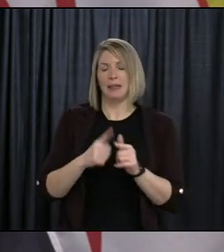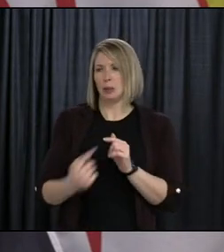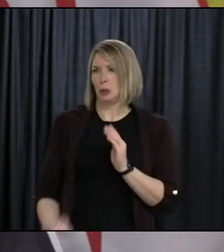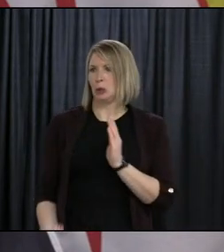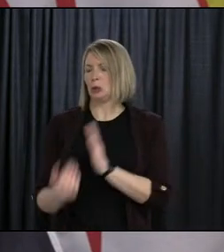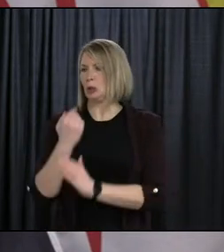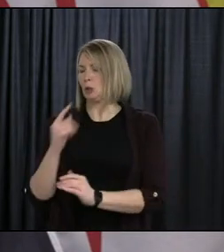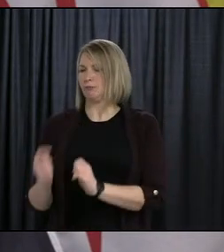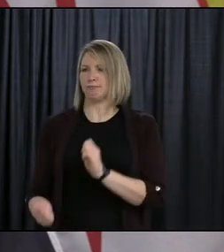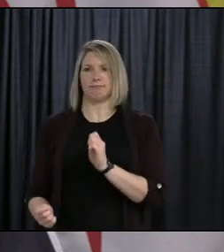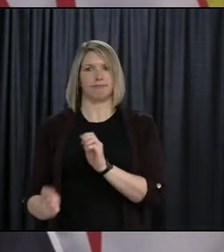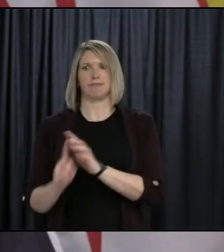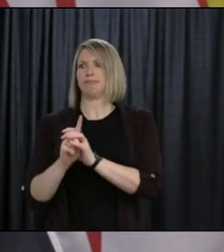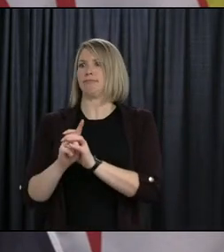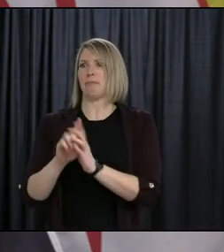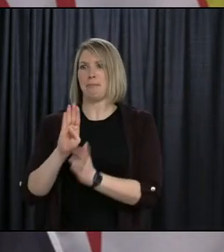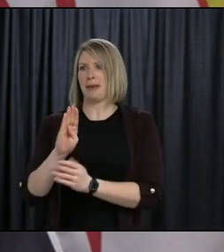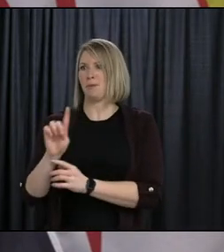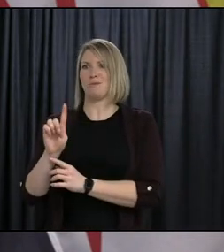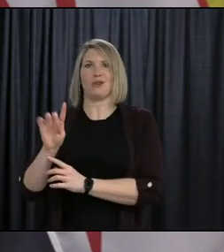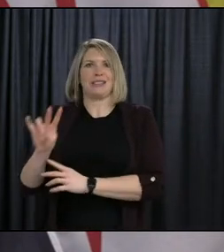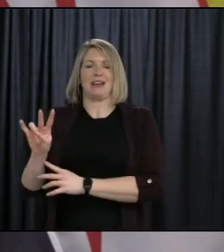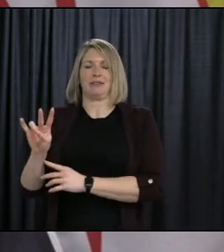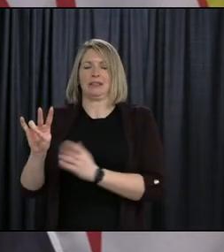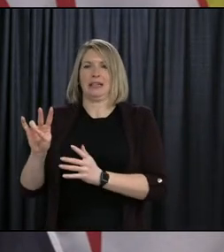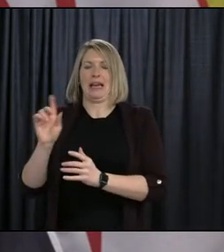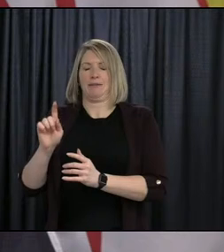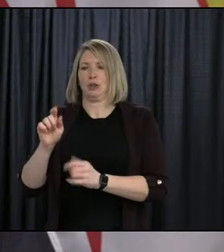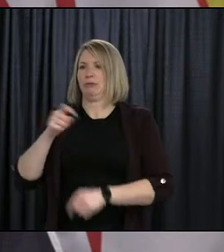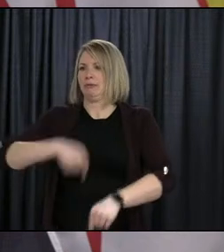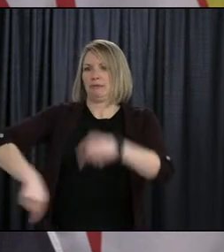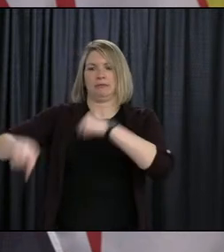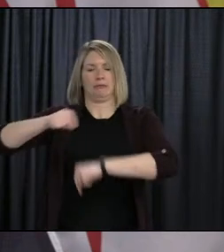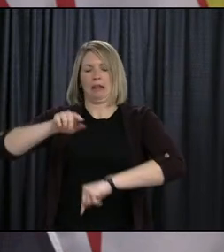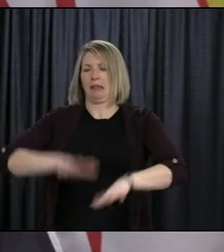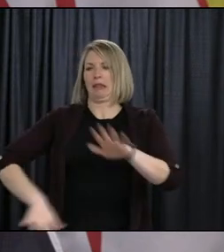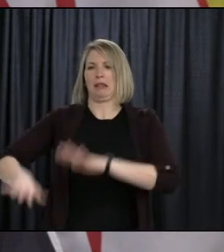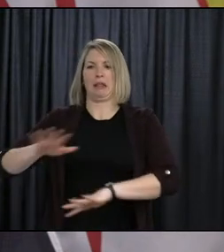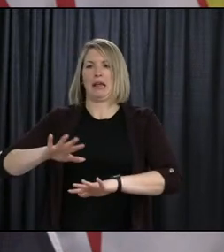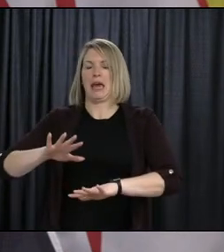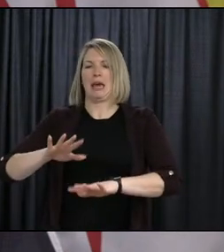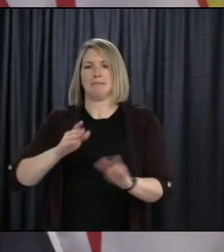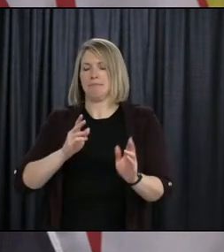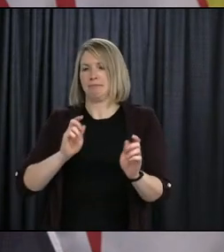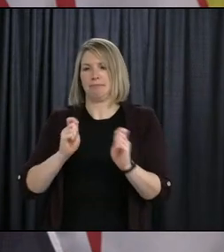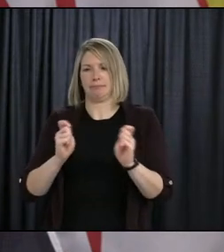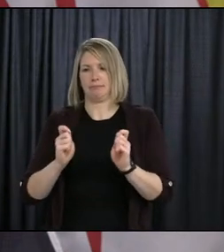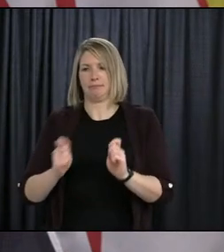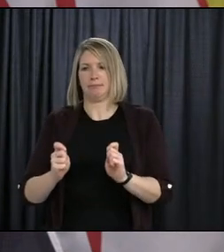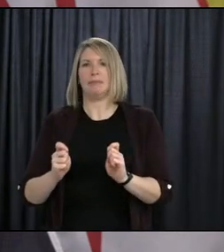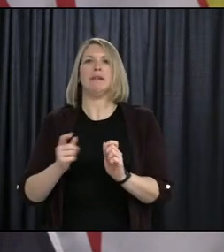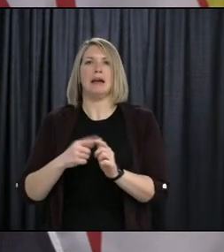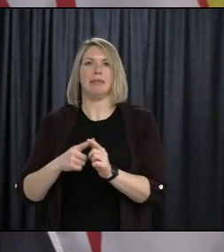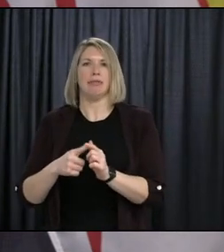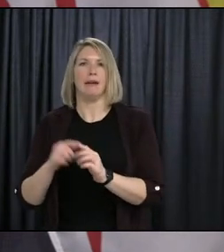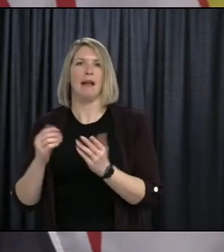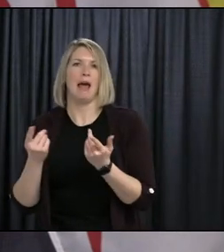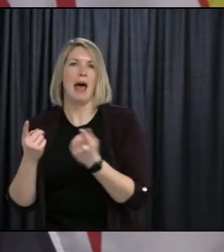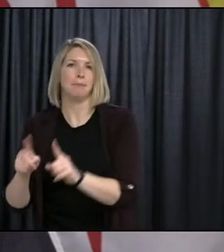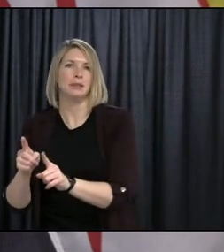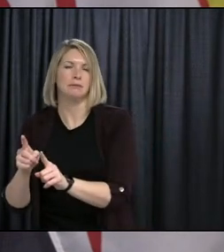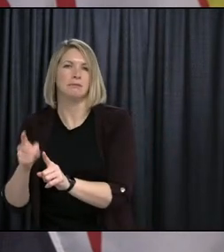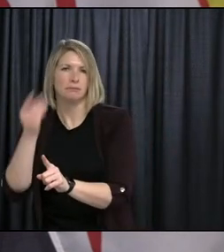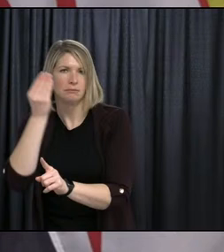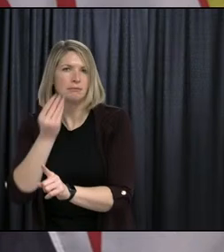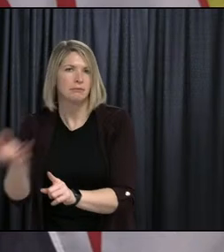aspects, then we have to rethink where we are. And I think that's only prudent. And we do outreach to